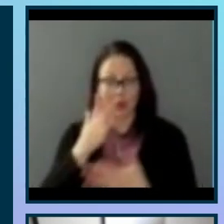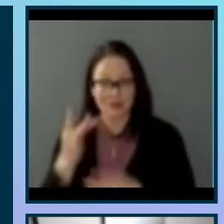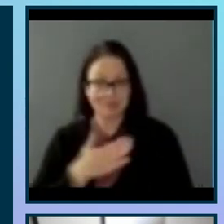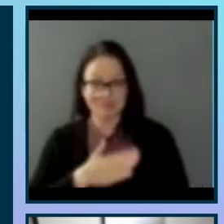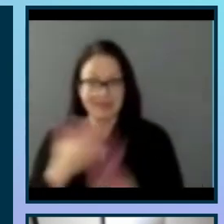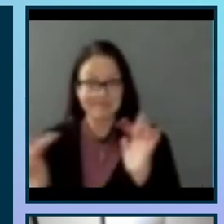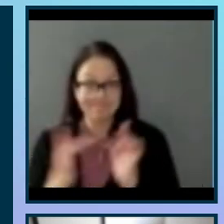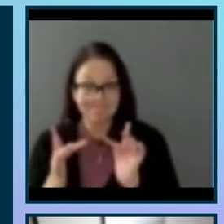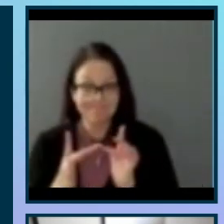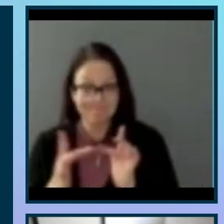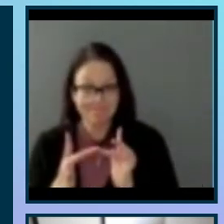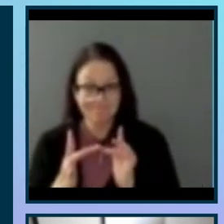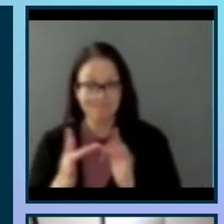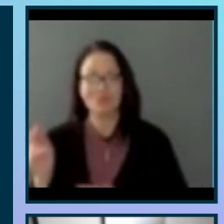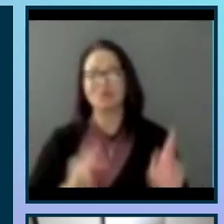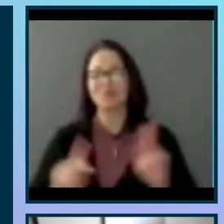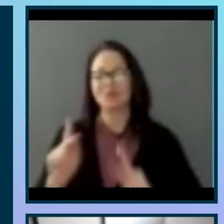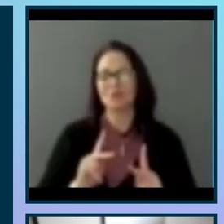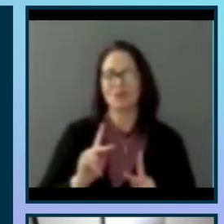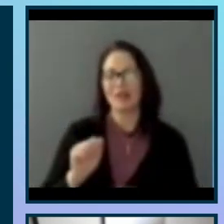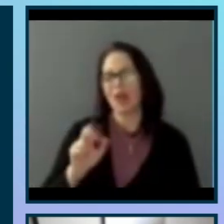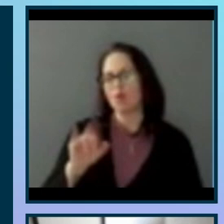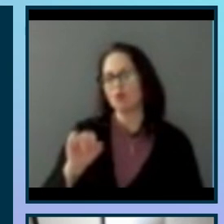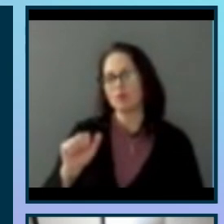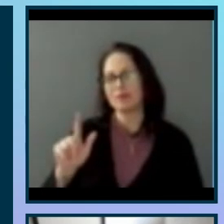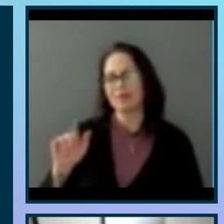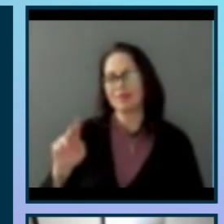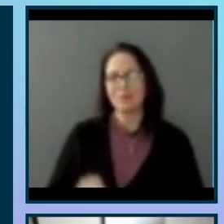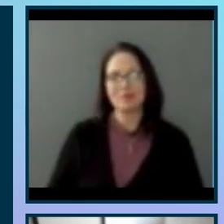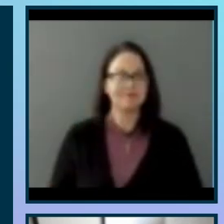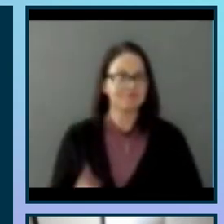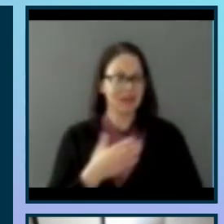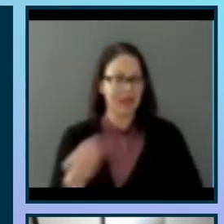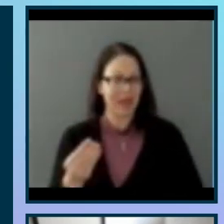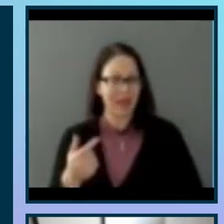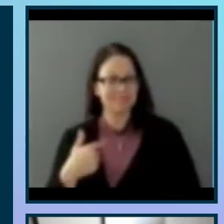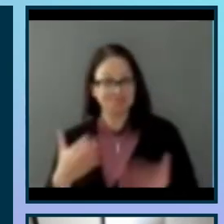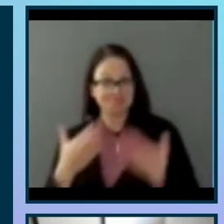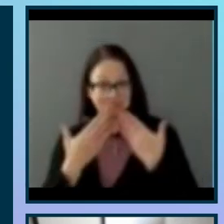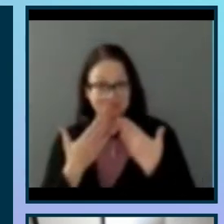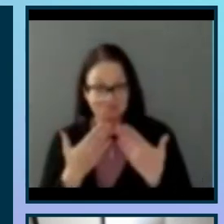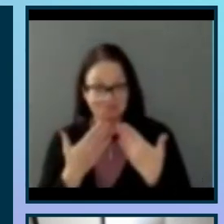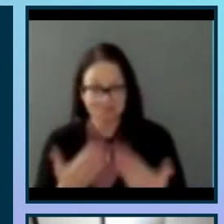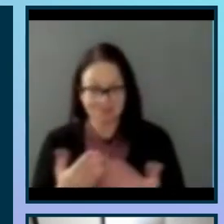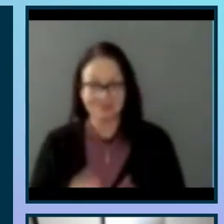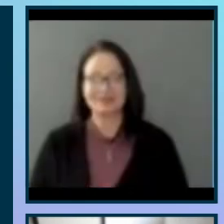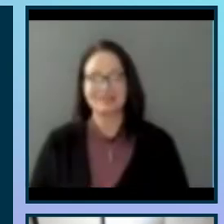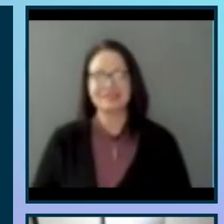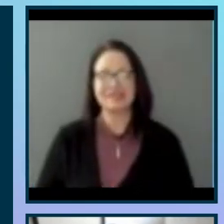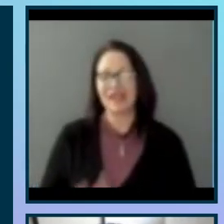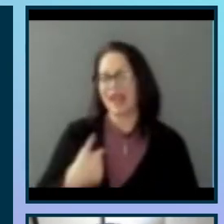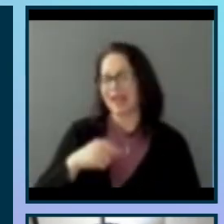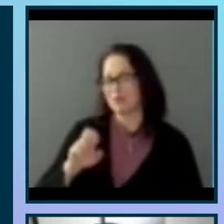to the folks at ERISA Labs. And I want to thank you. I am Regine Gilbert.